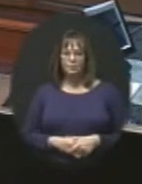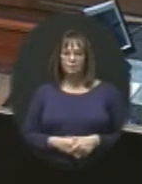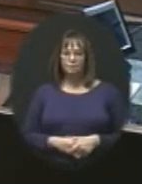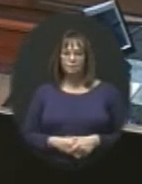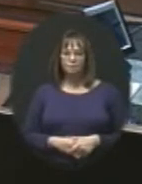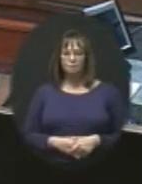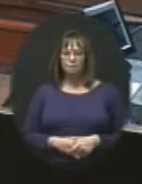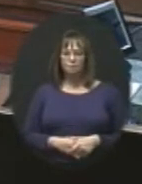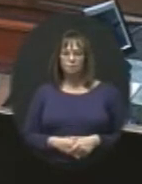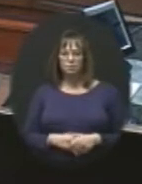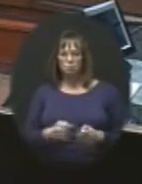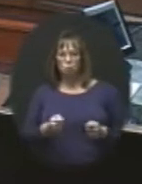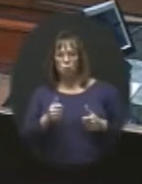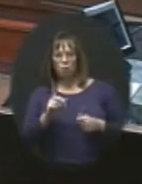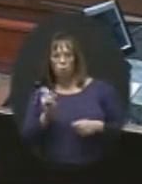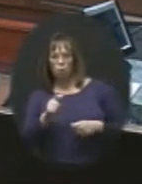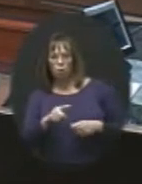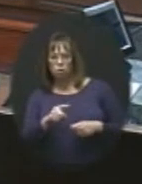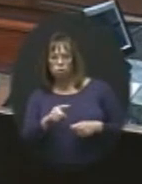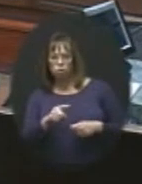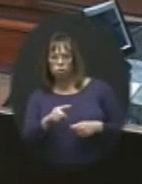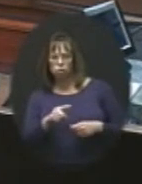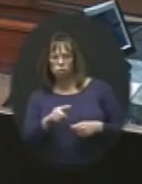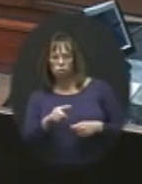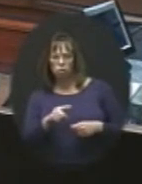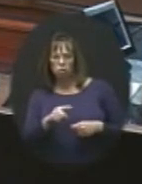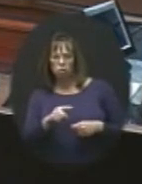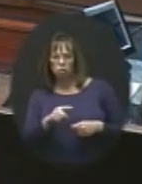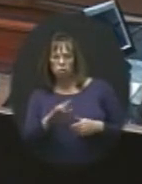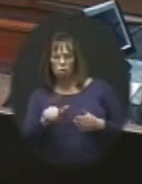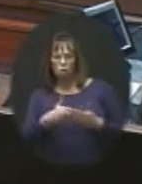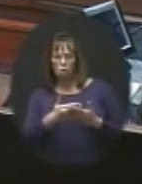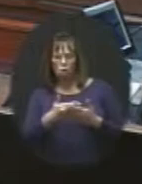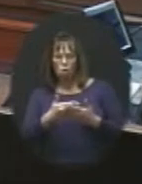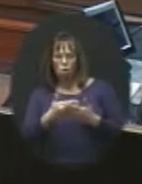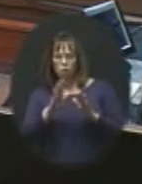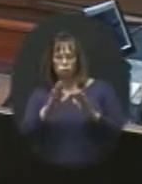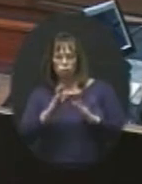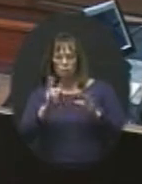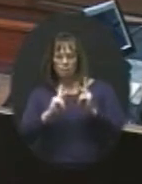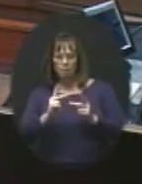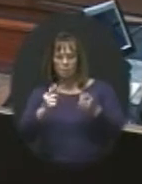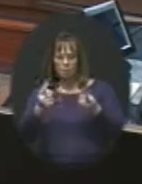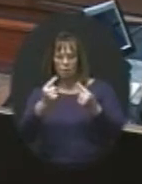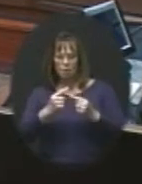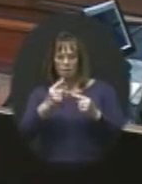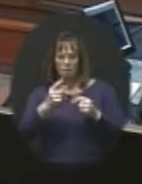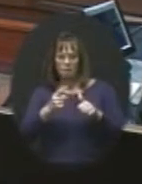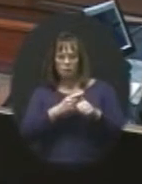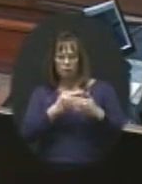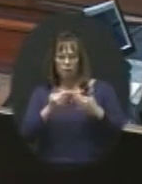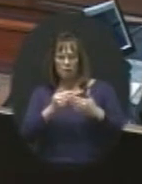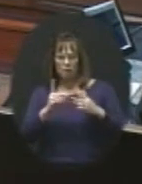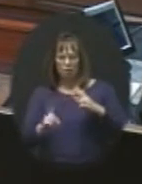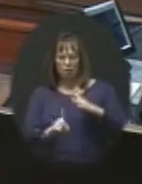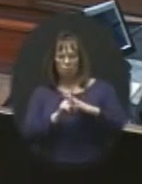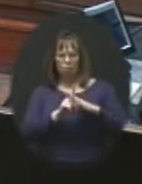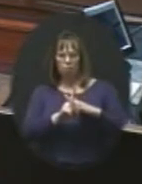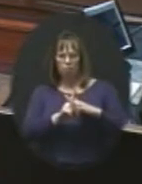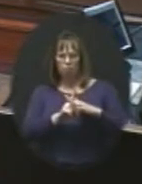John, just a quick question. I actually bring all these great people here and the thought that comes to my mind is we serve